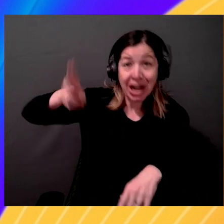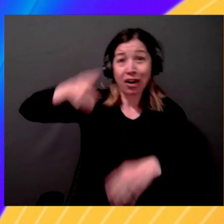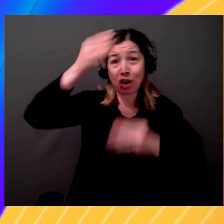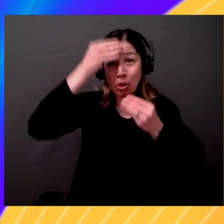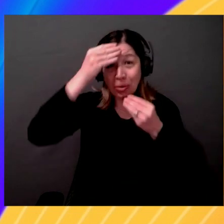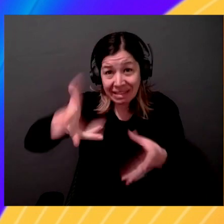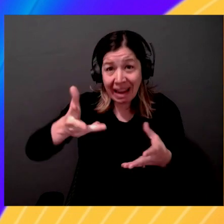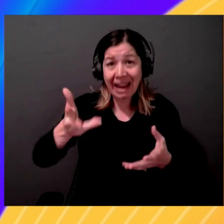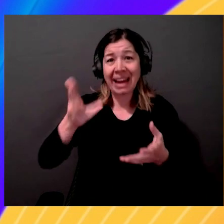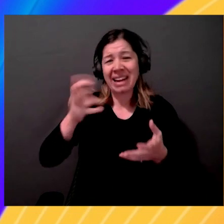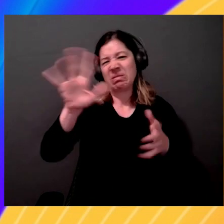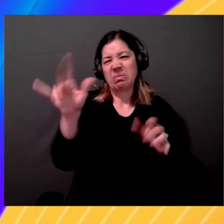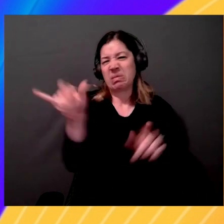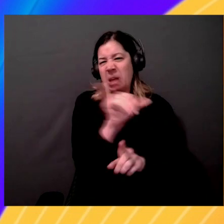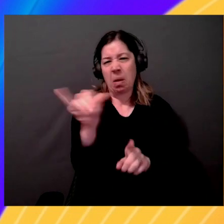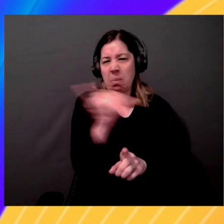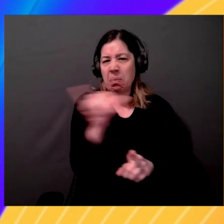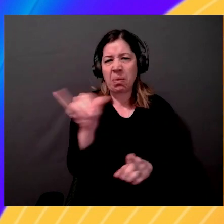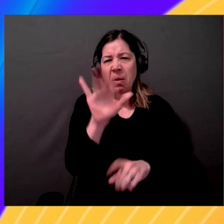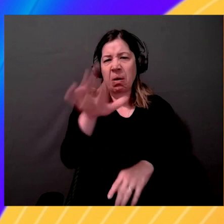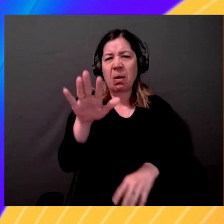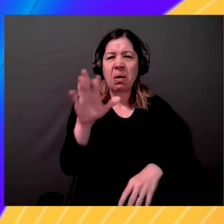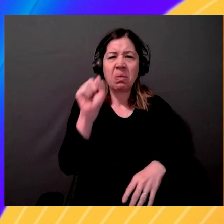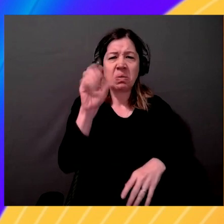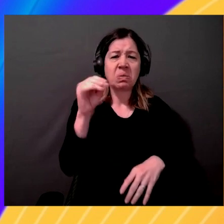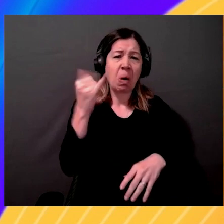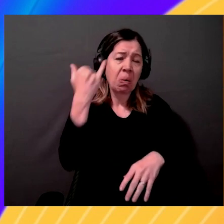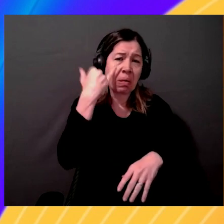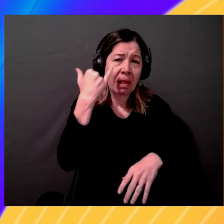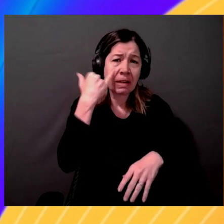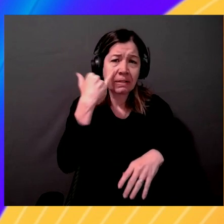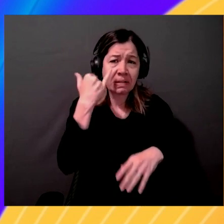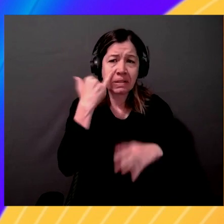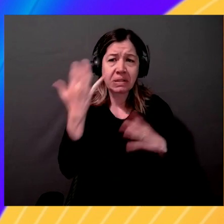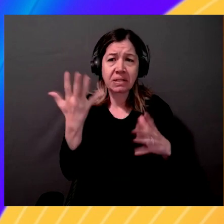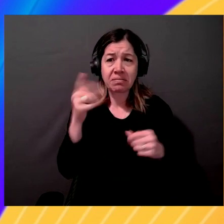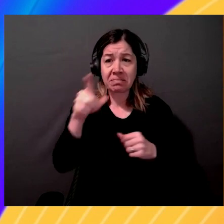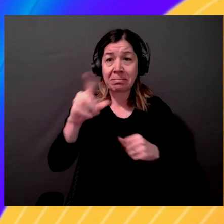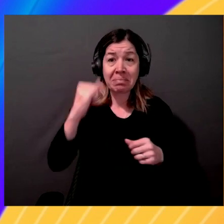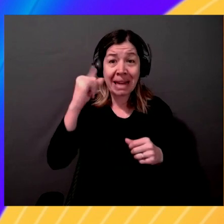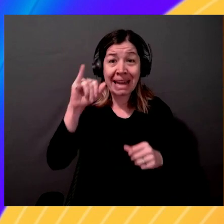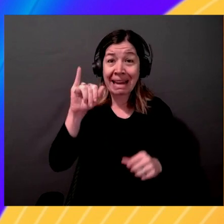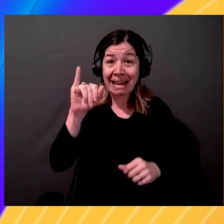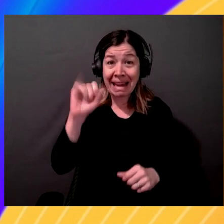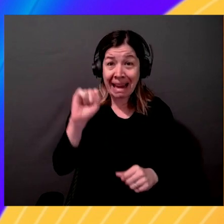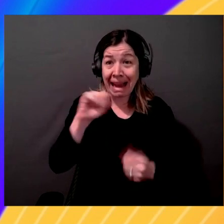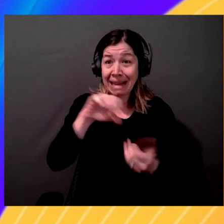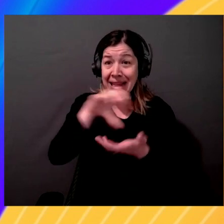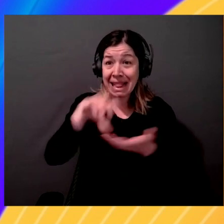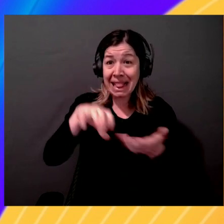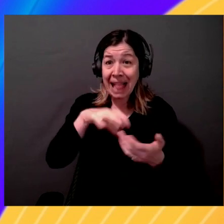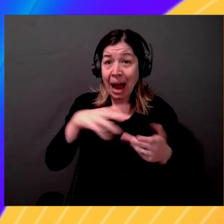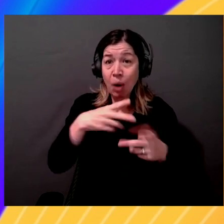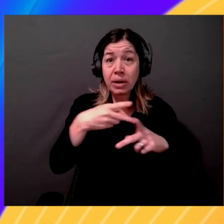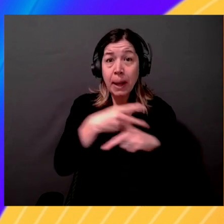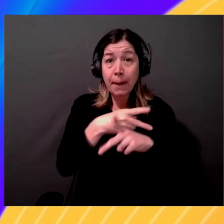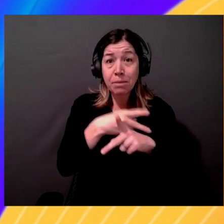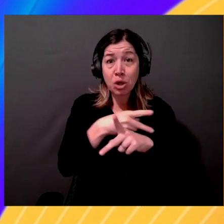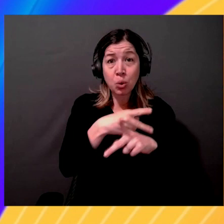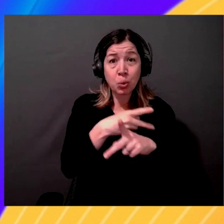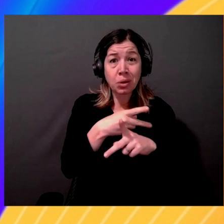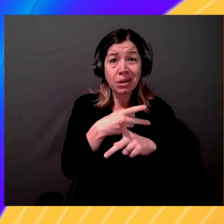is cloud computing useful?